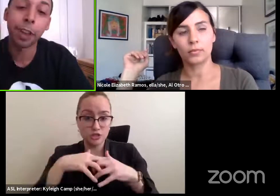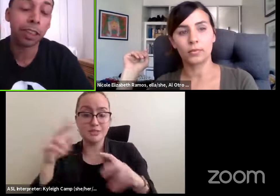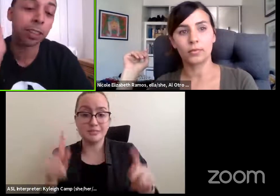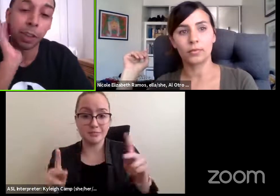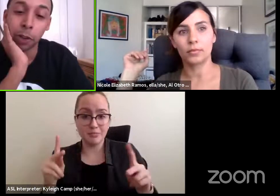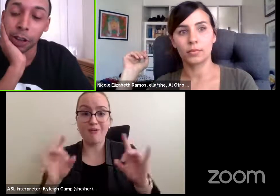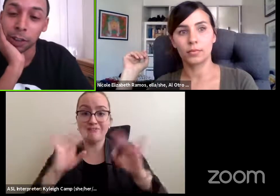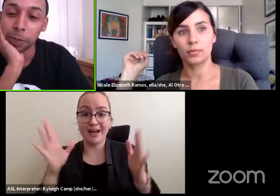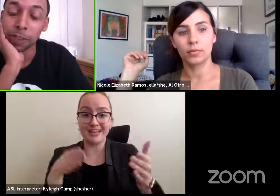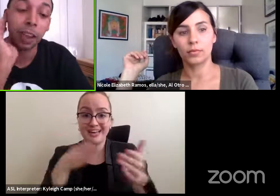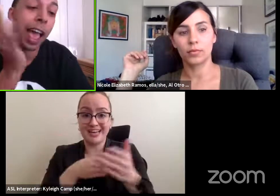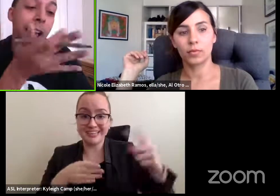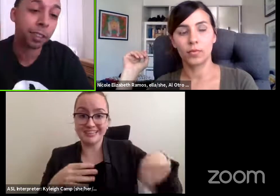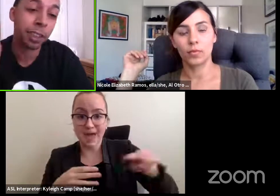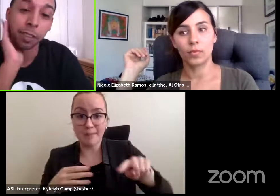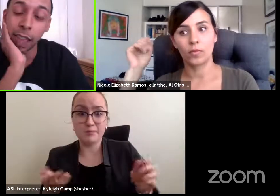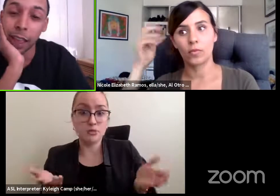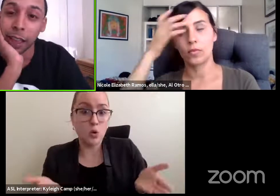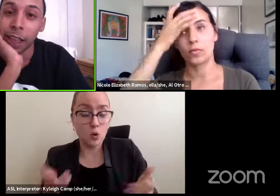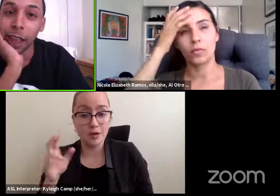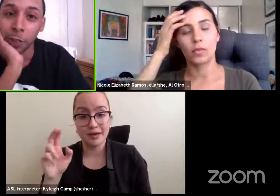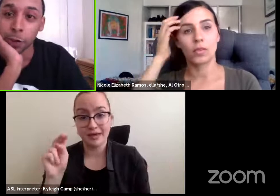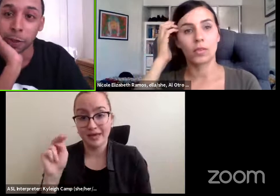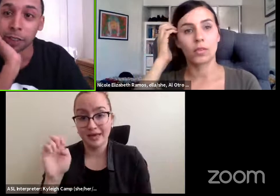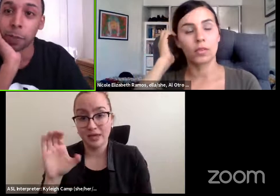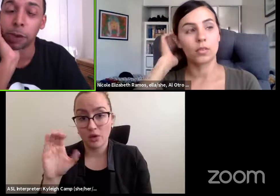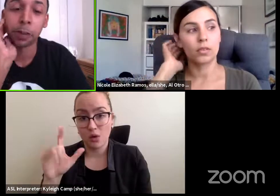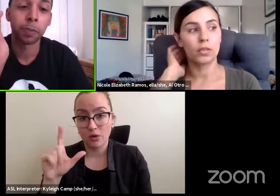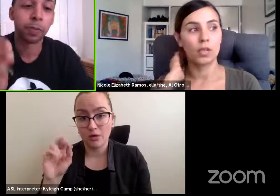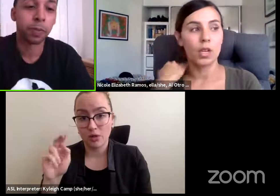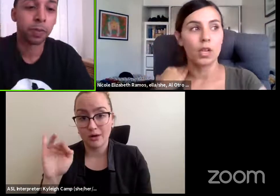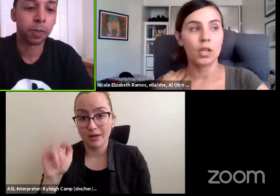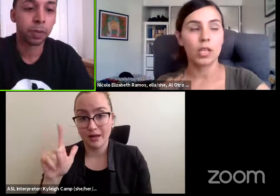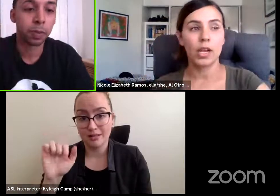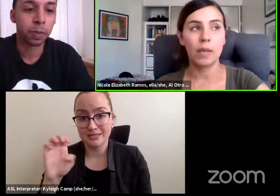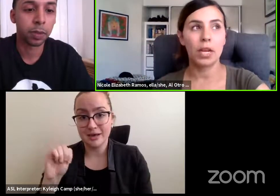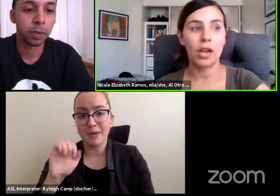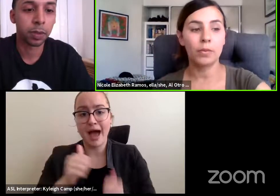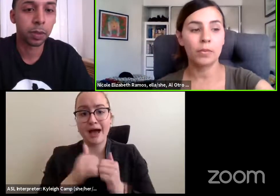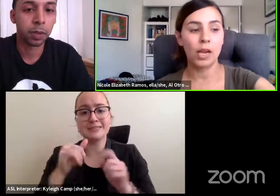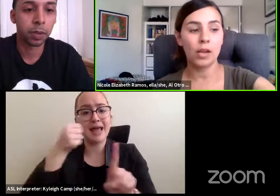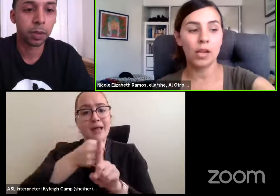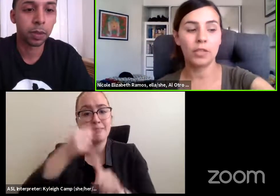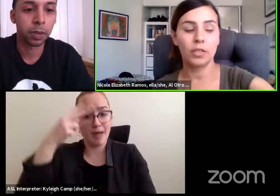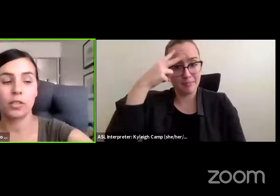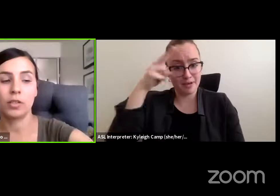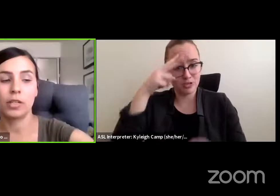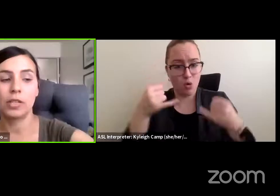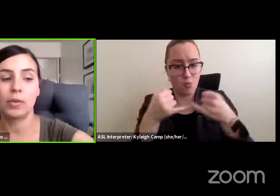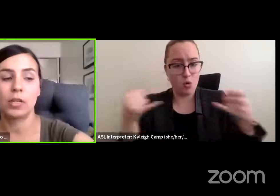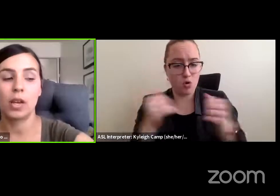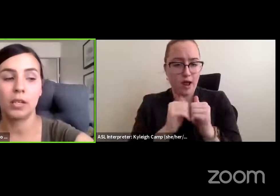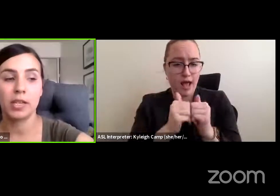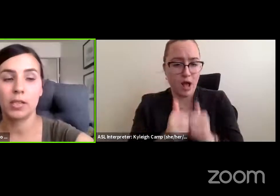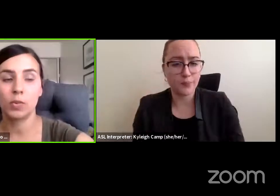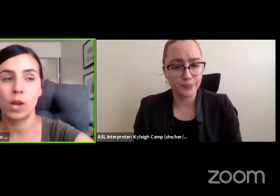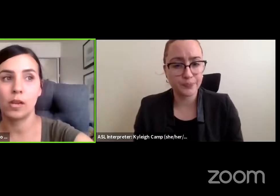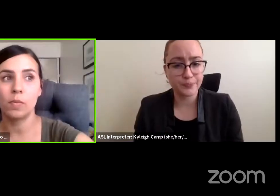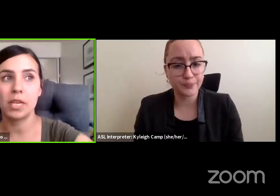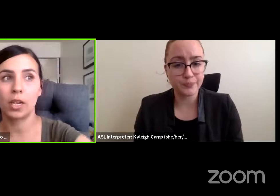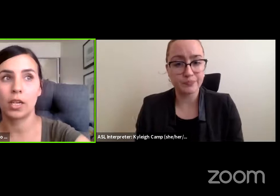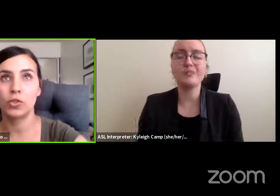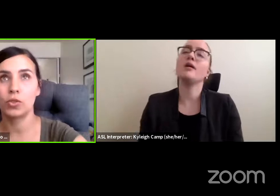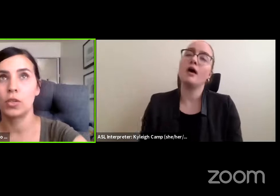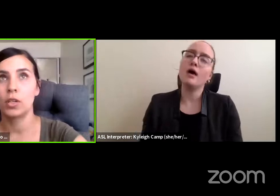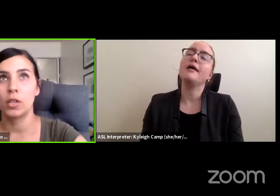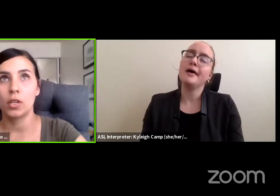what effect does colonialism still have to this day on the U.S.-Mexico border? Yeah, I mean, I'll have to agree with Ali as